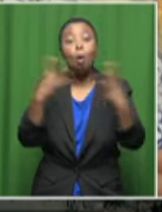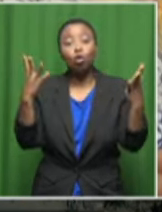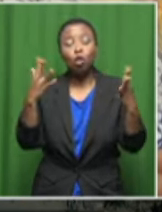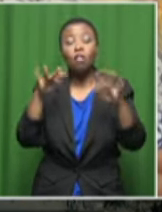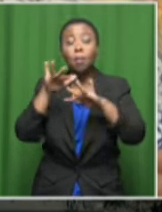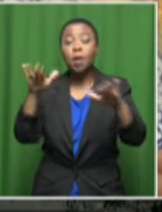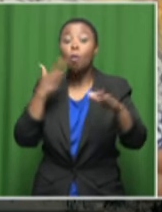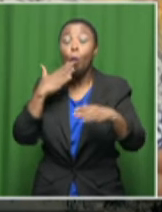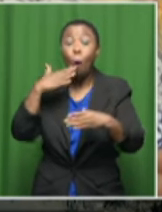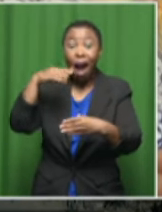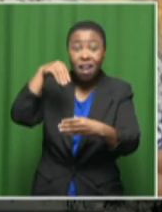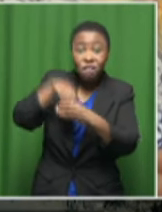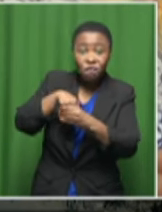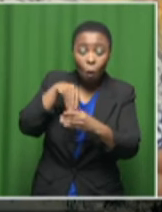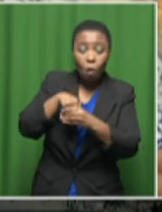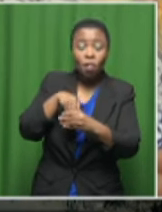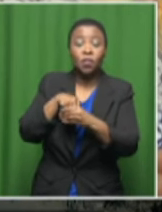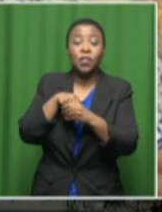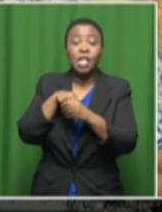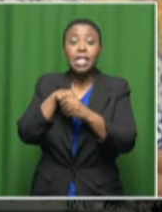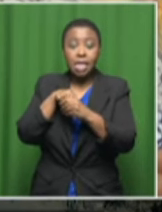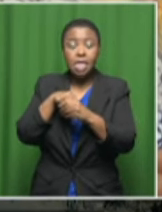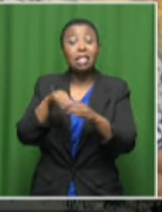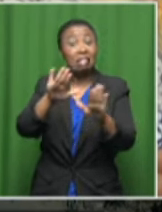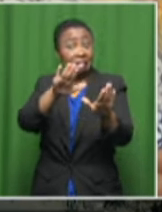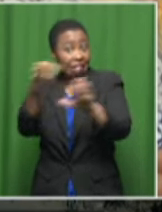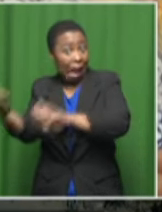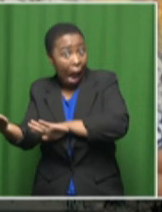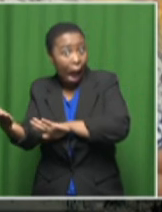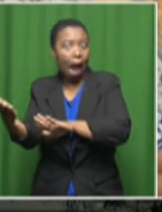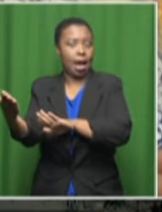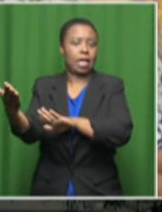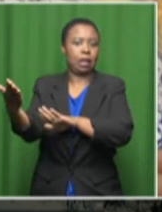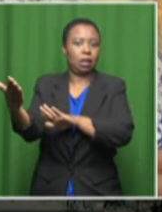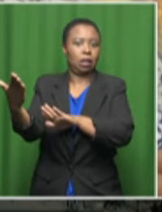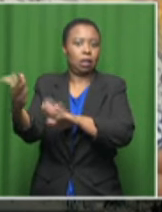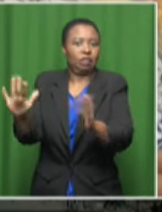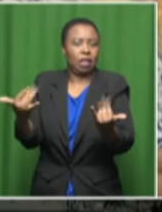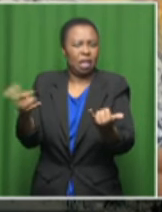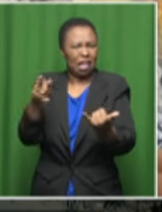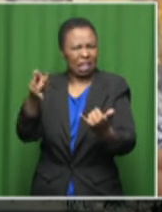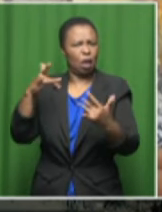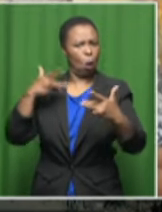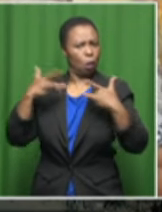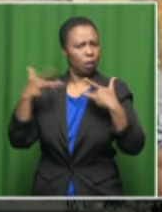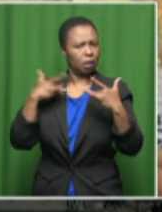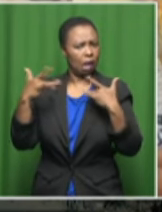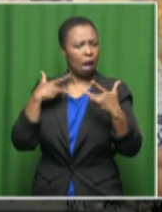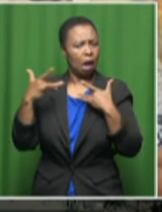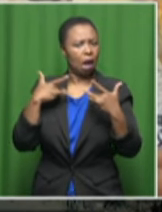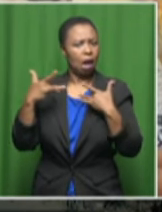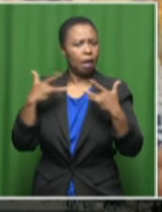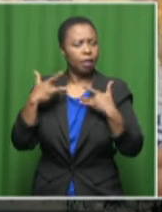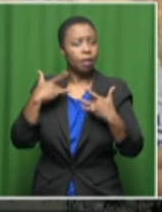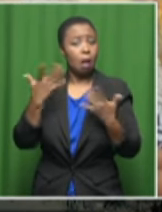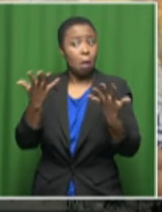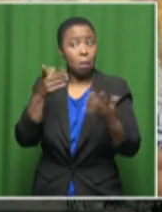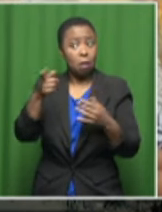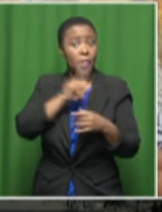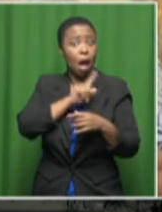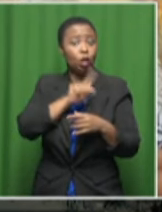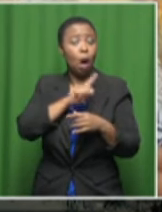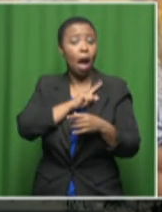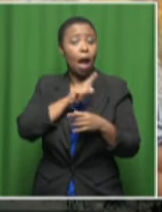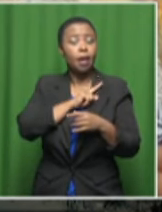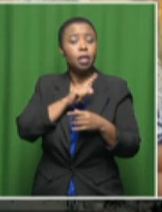perpetrators have now died is a concern. And perhaps that's why, as you say, there